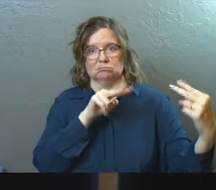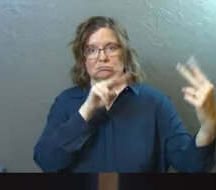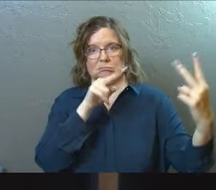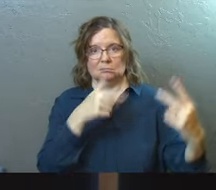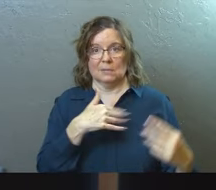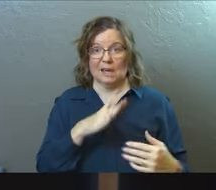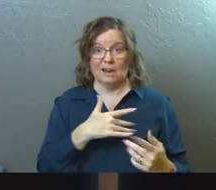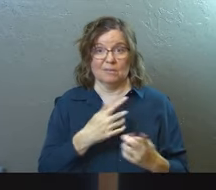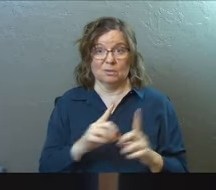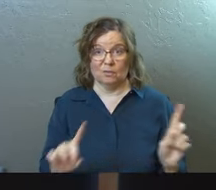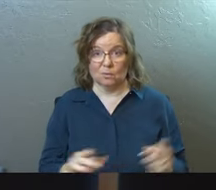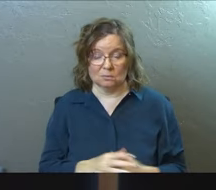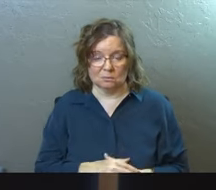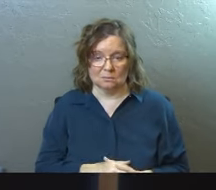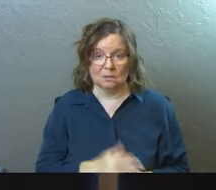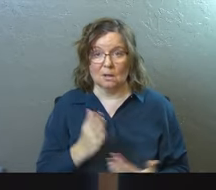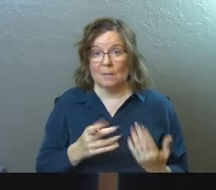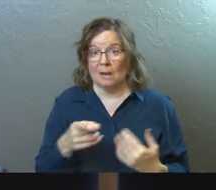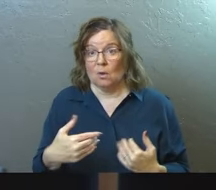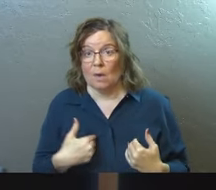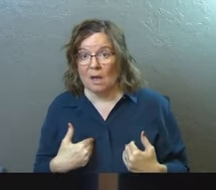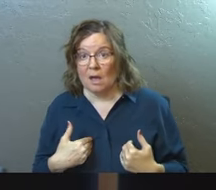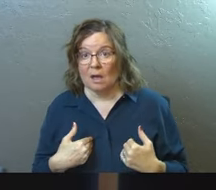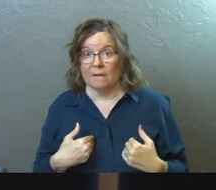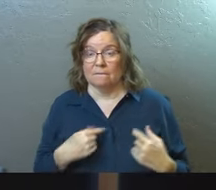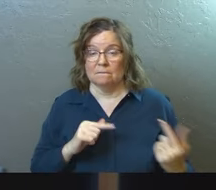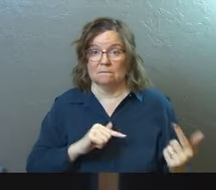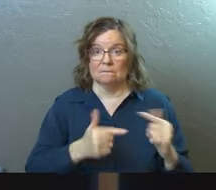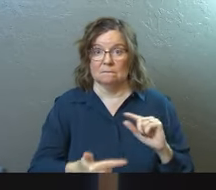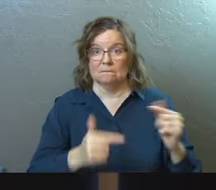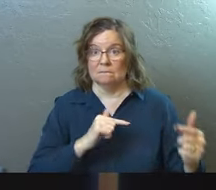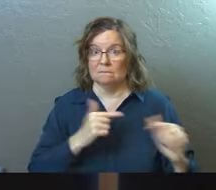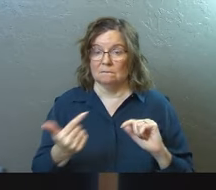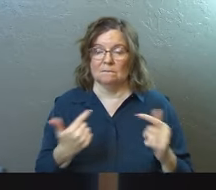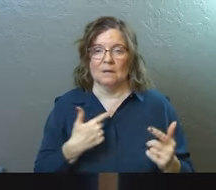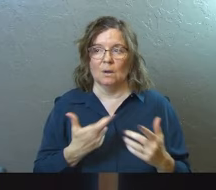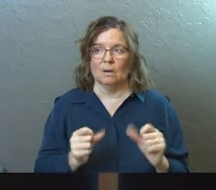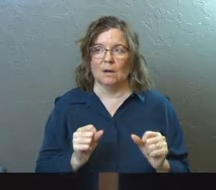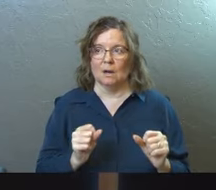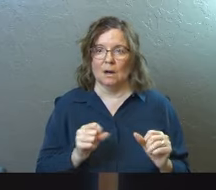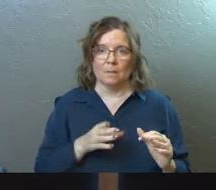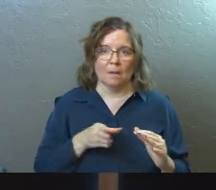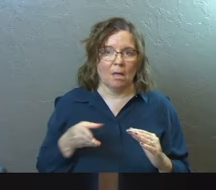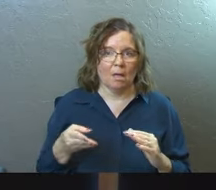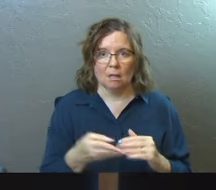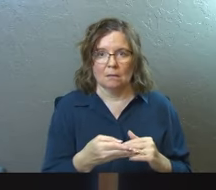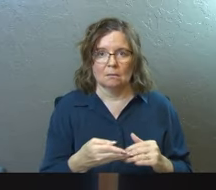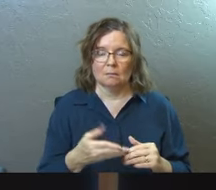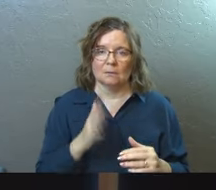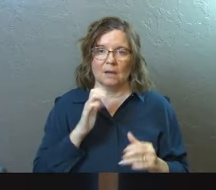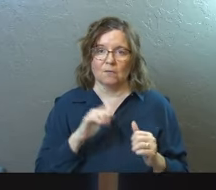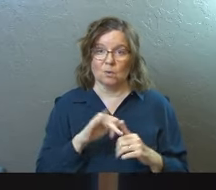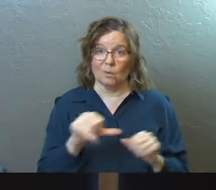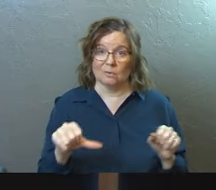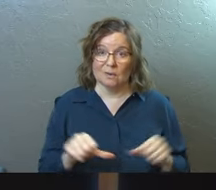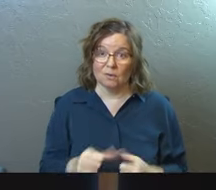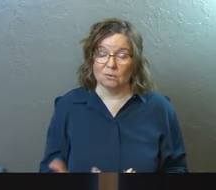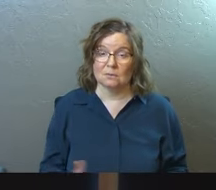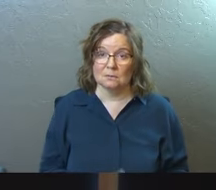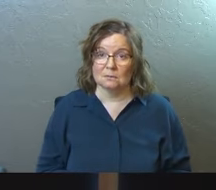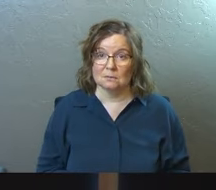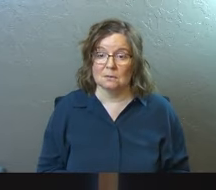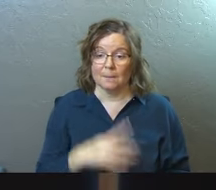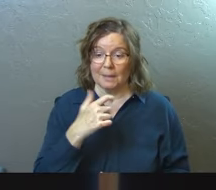I've never been divorced and maybe you have been. And so maybe I'm going to drive the conversation into those areas